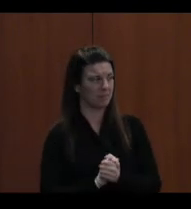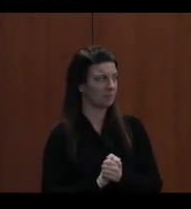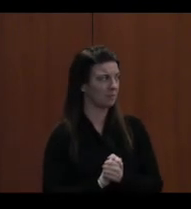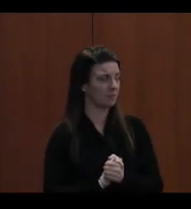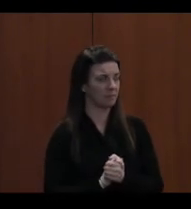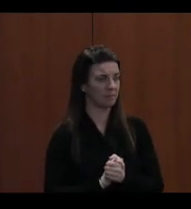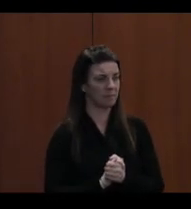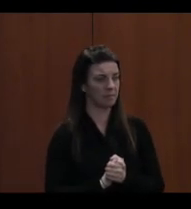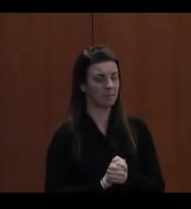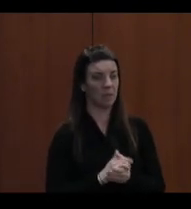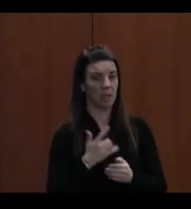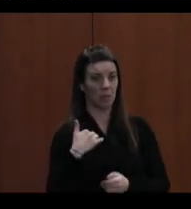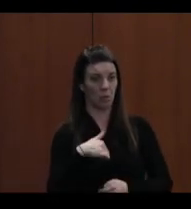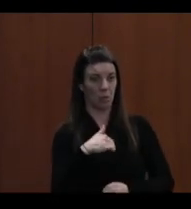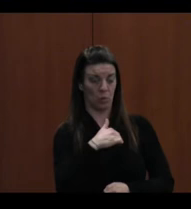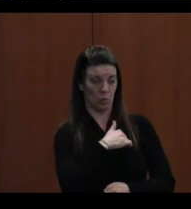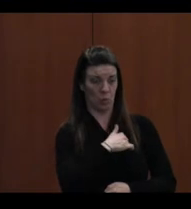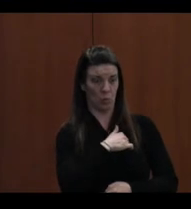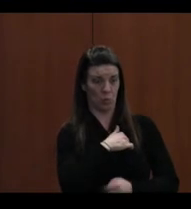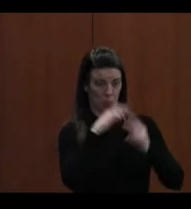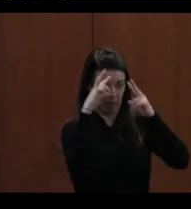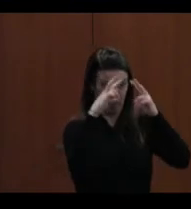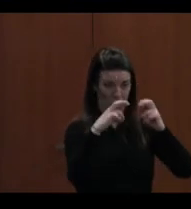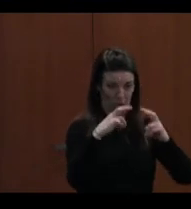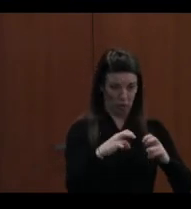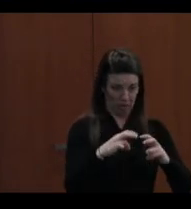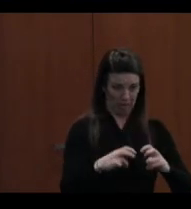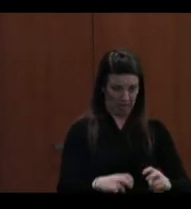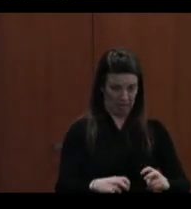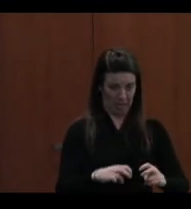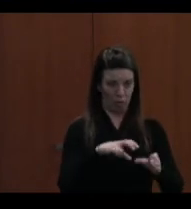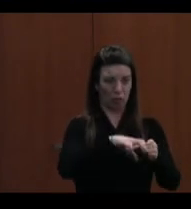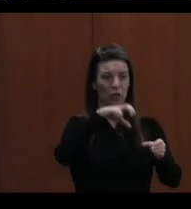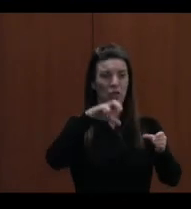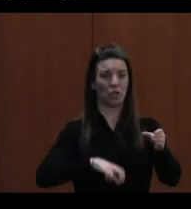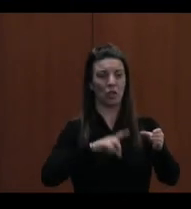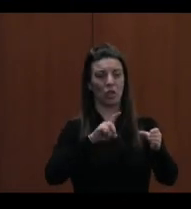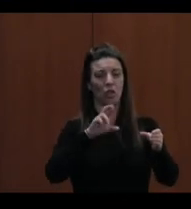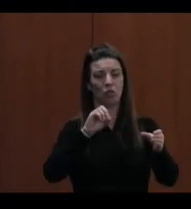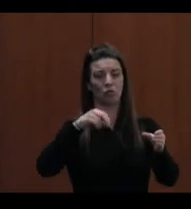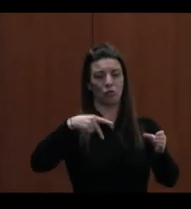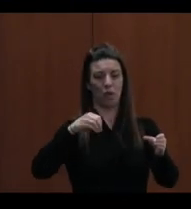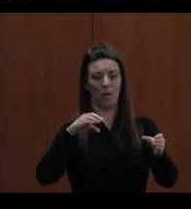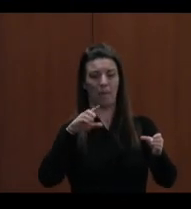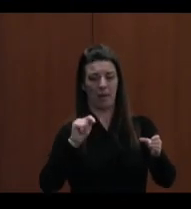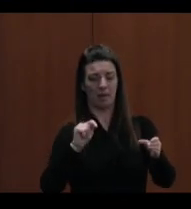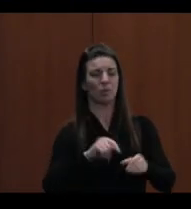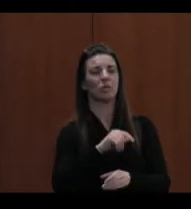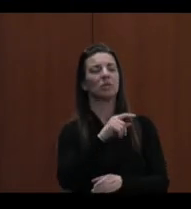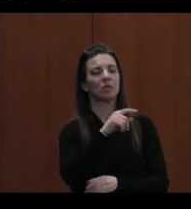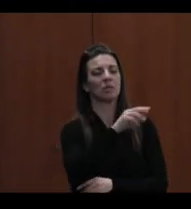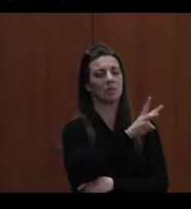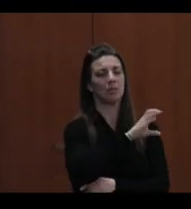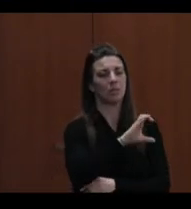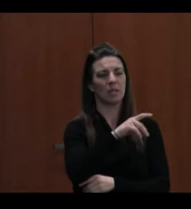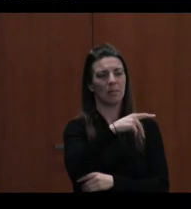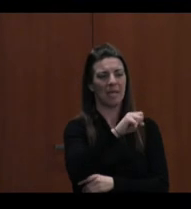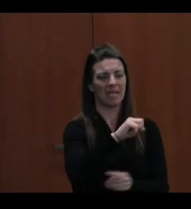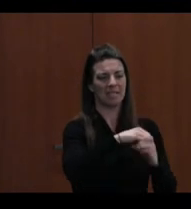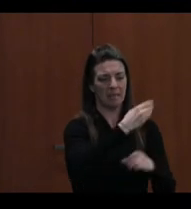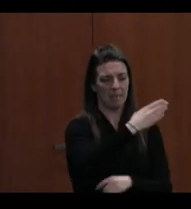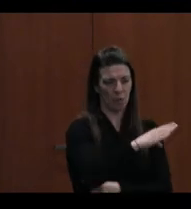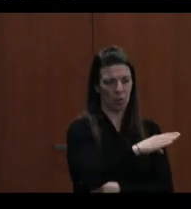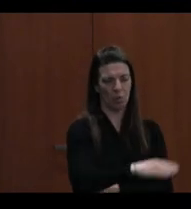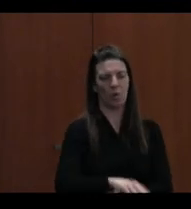When we look at dropout rates, again, WCPS is in blue and Maryland is in